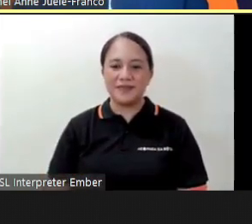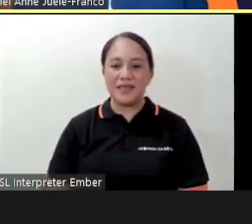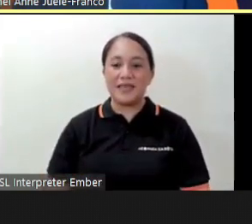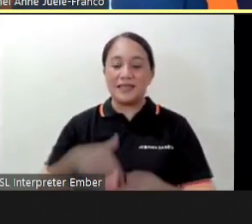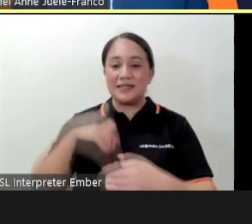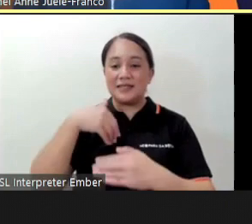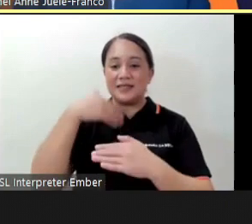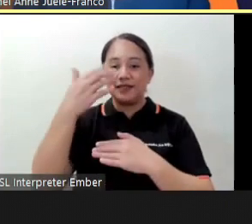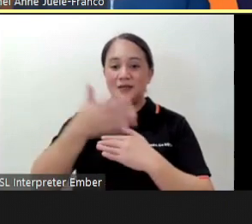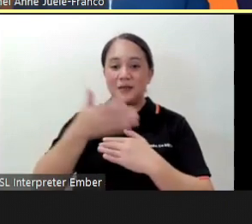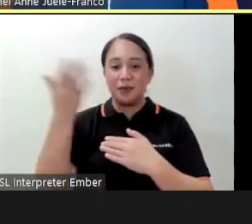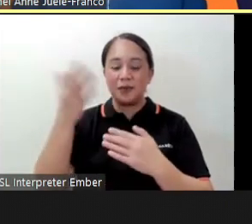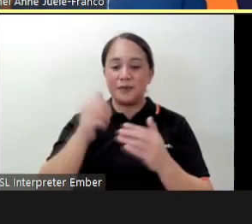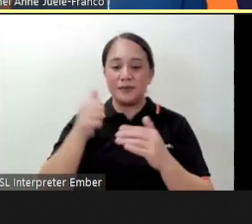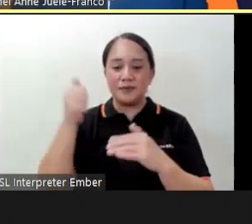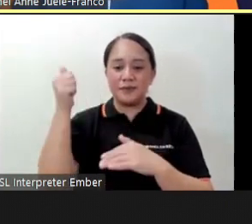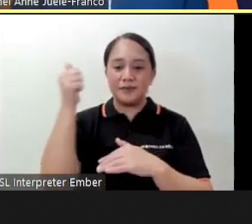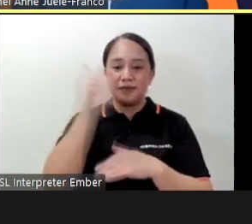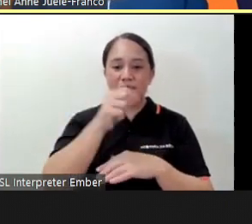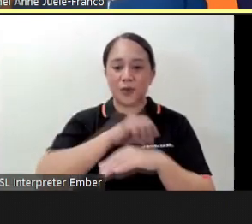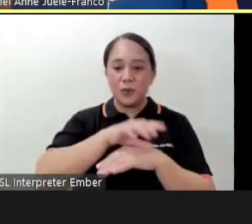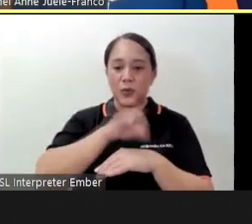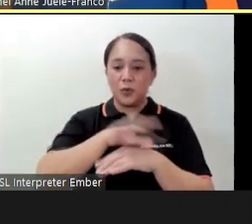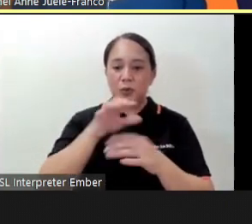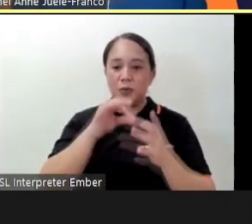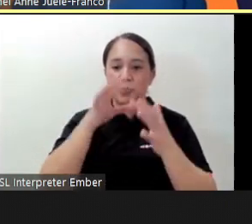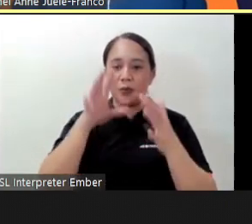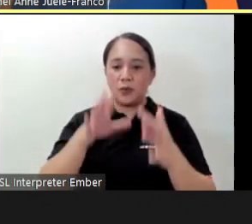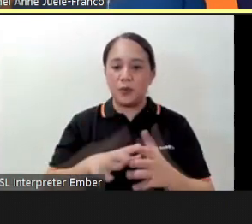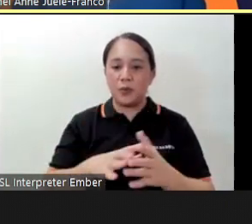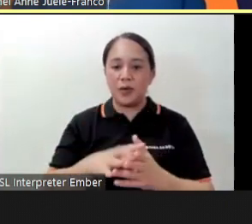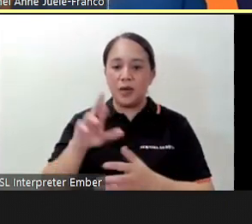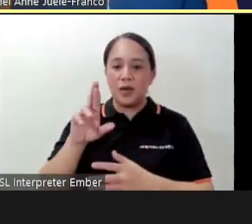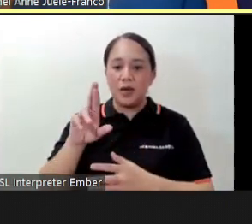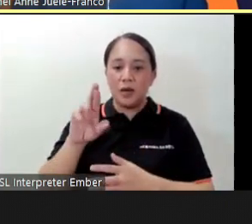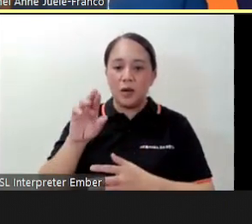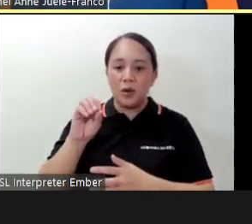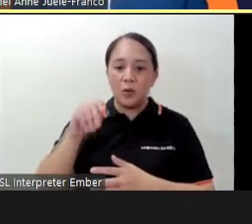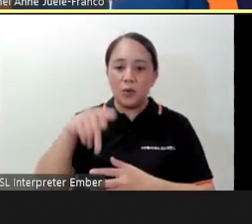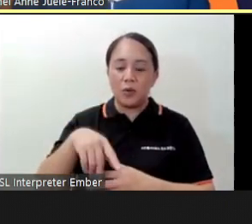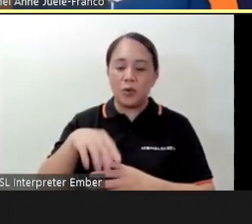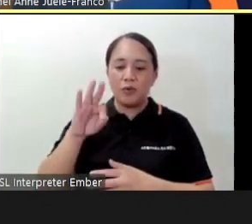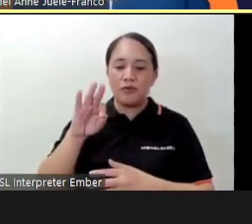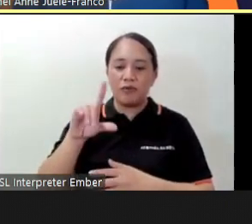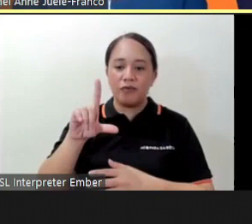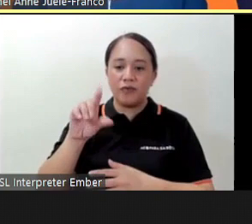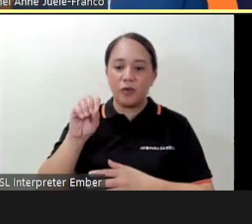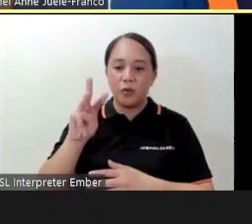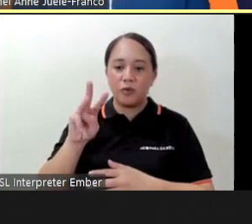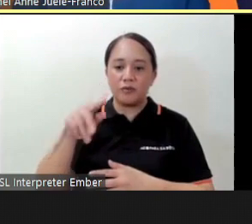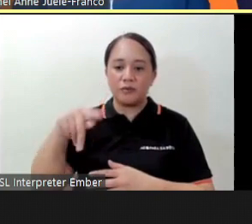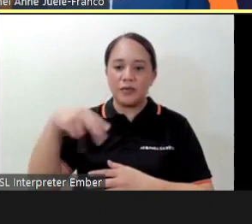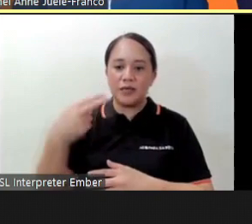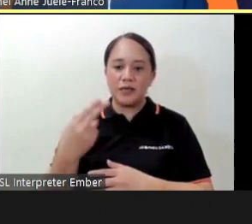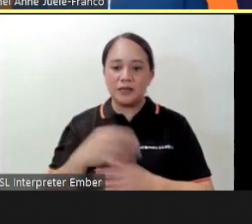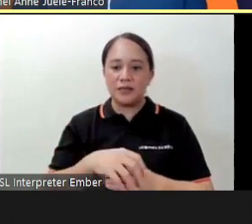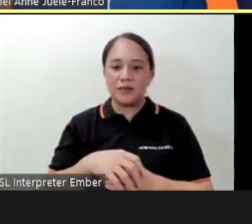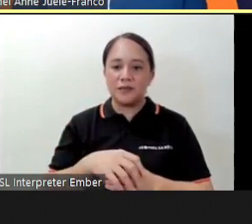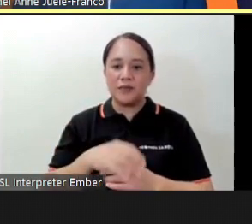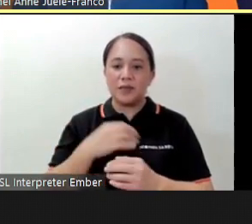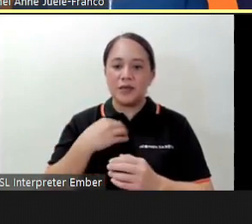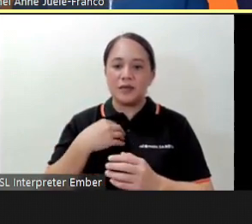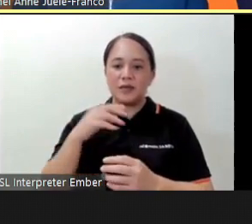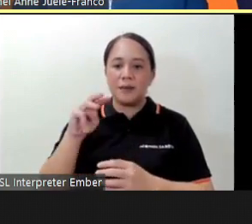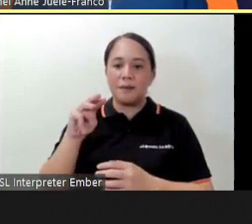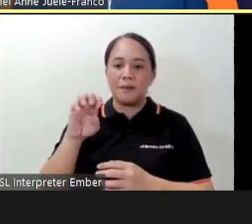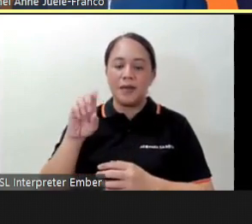person is the head coach and specialist of rope flow ph he is a clinical clerk at the medical city